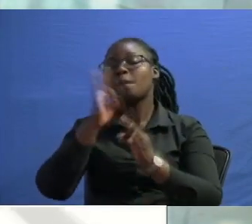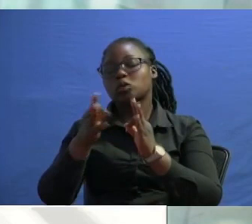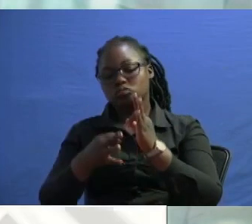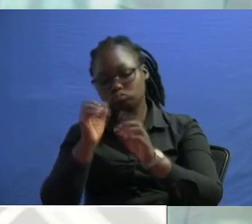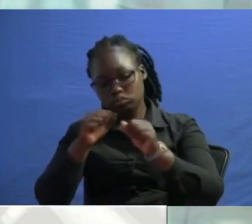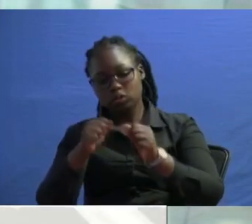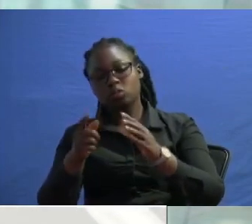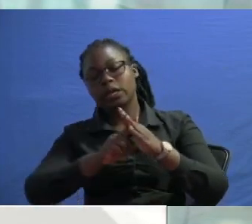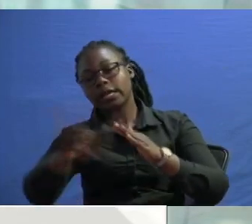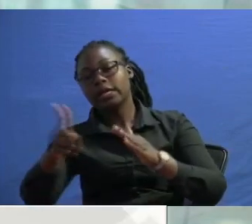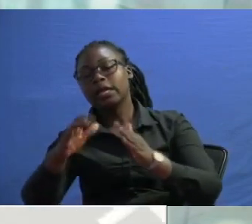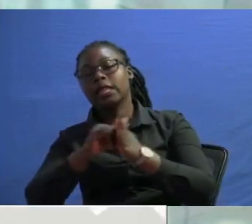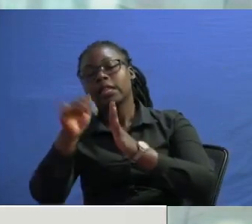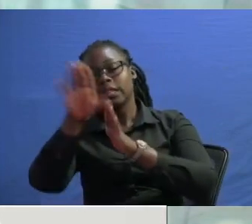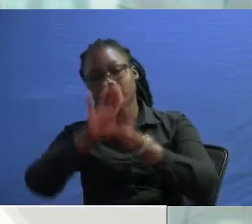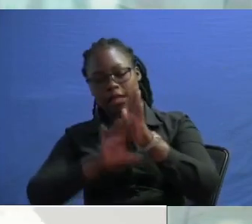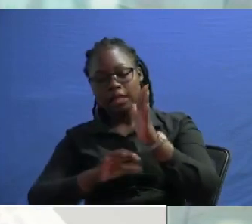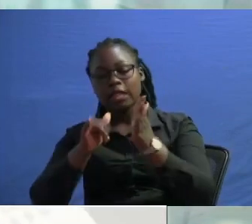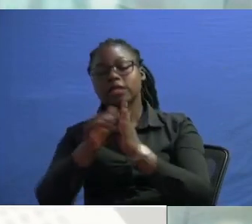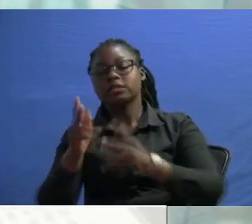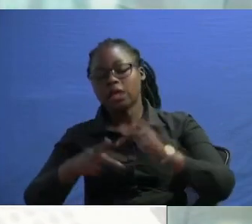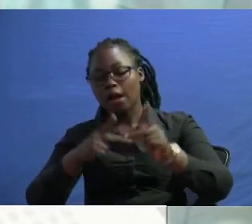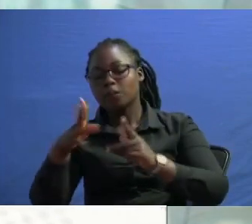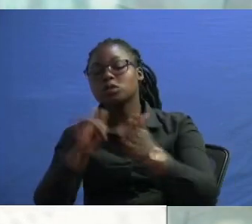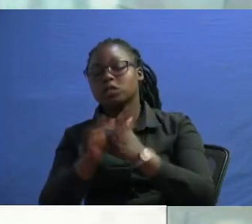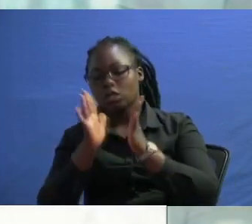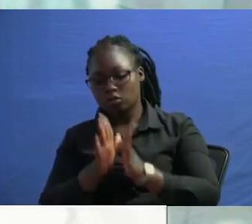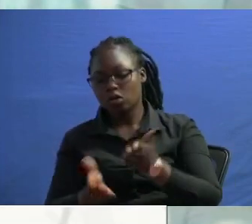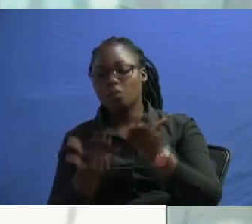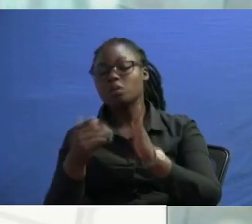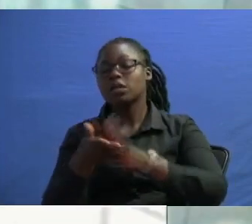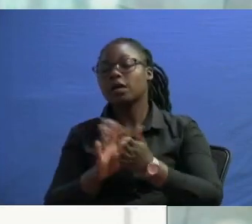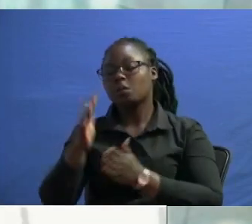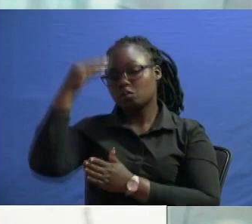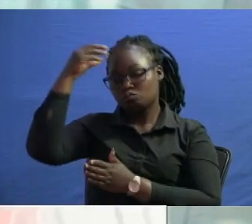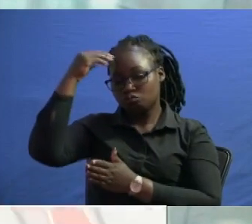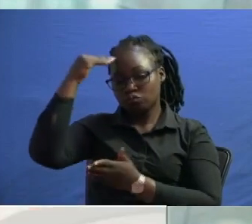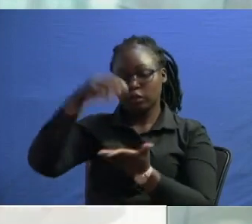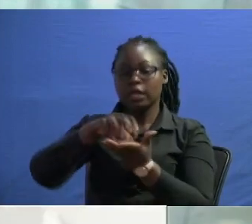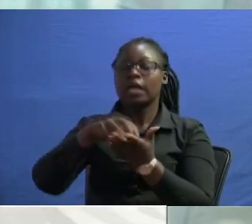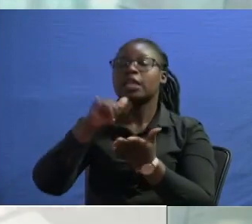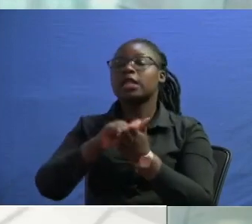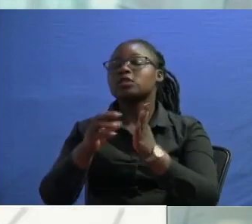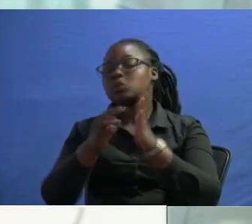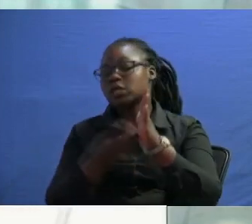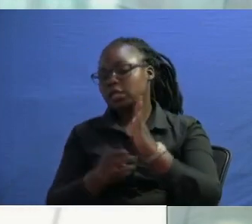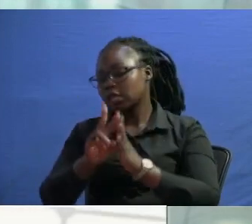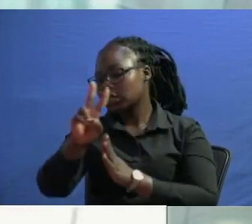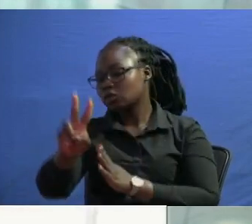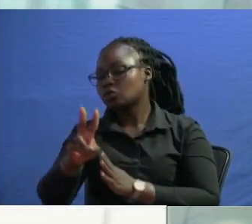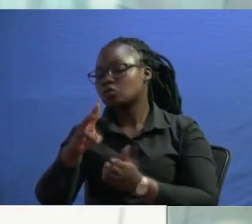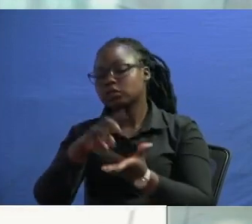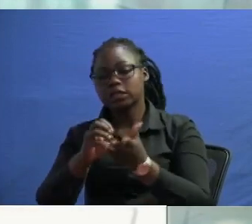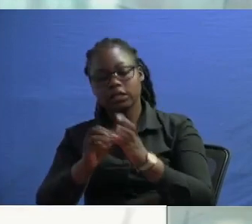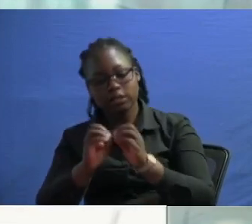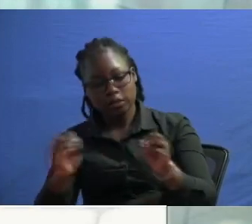constitution does provide the process through a person can cease to be a head of state so that one does not mean that there's no state the only thing